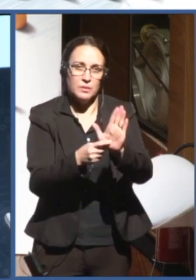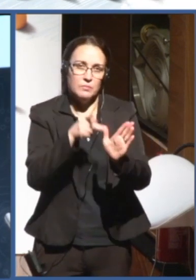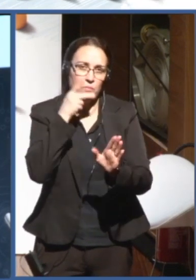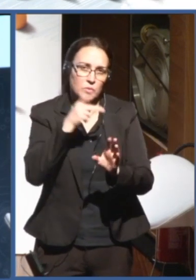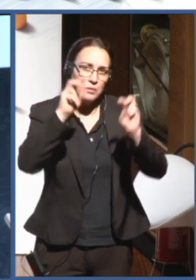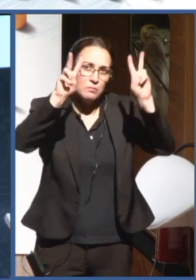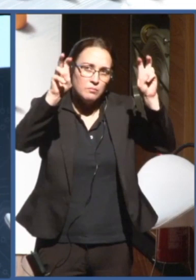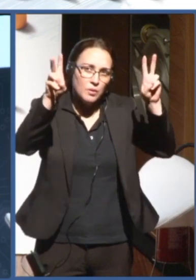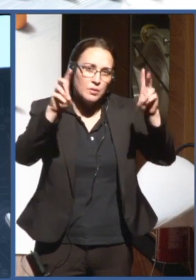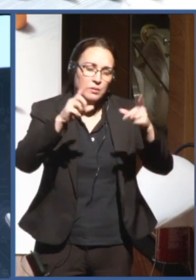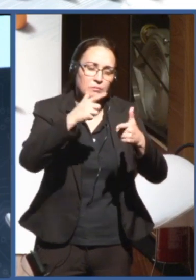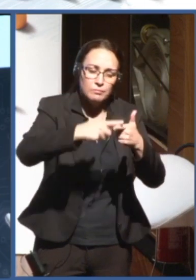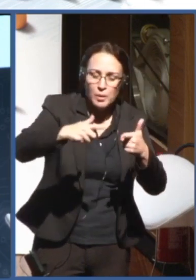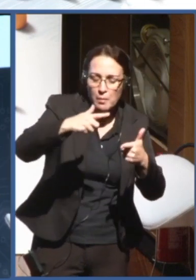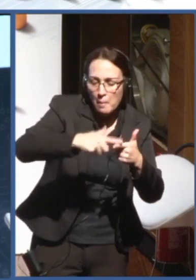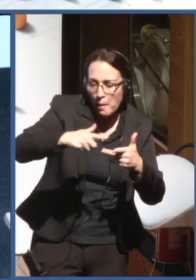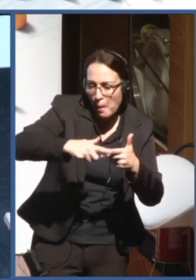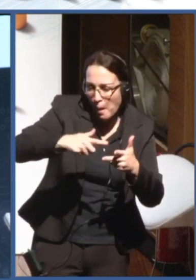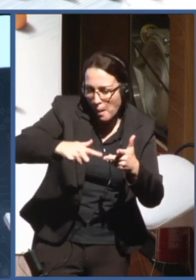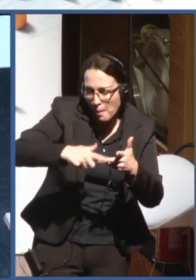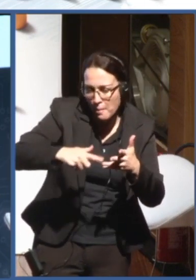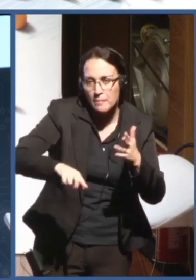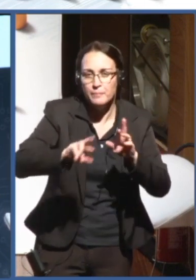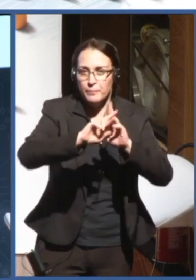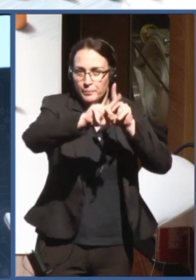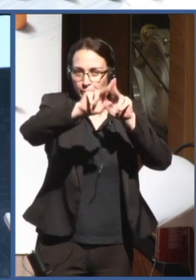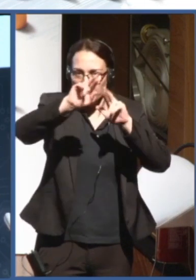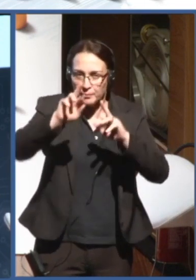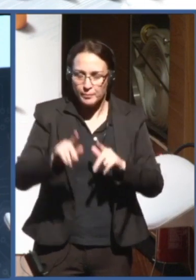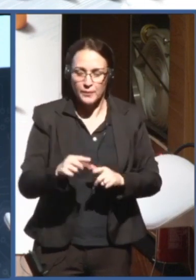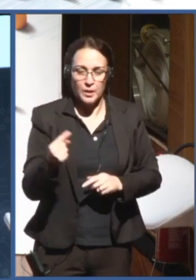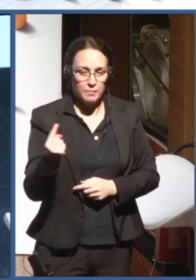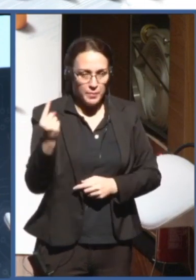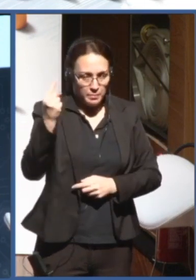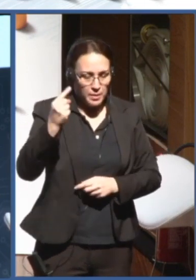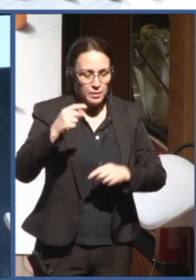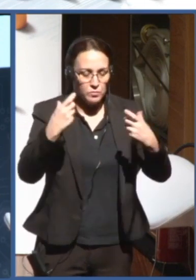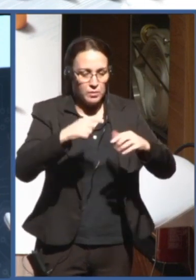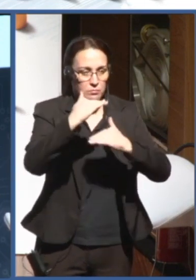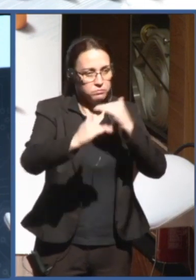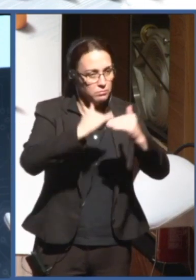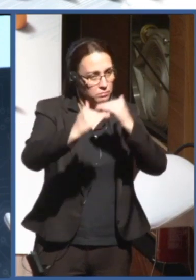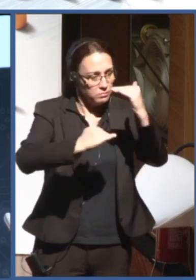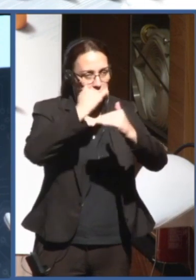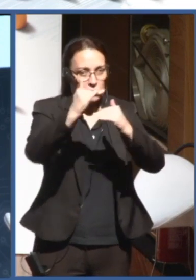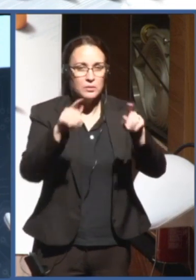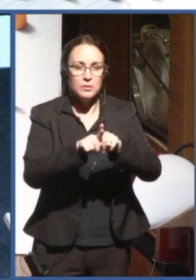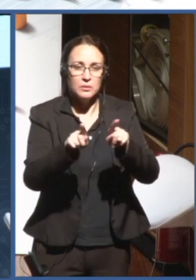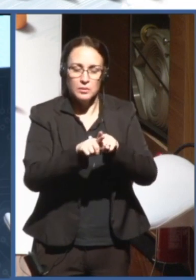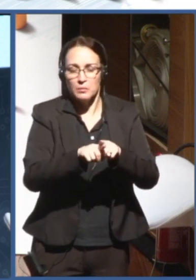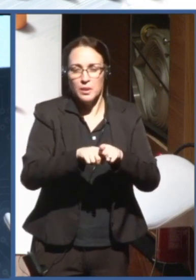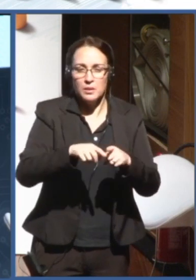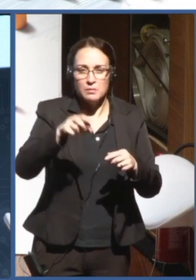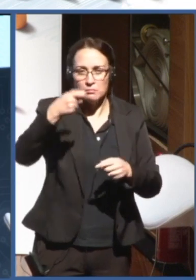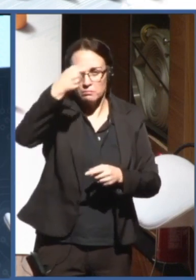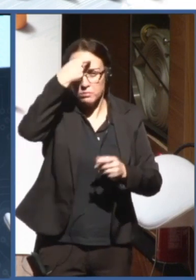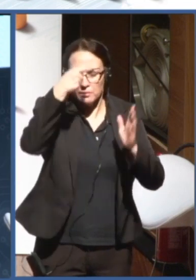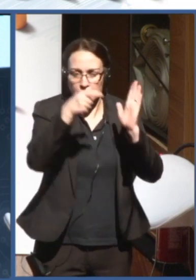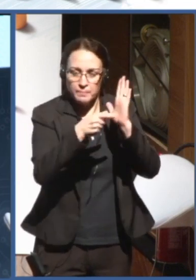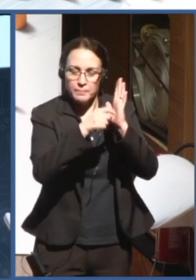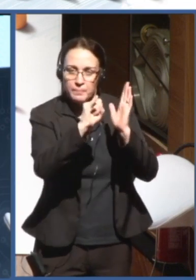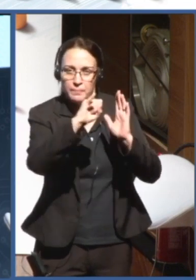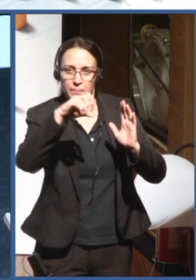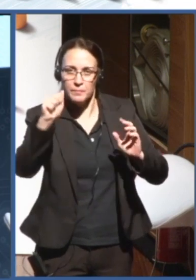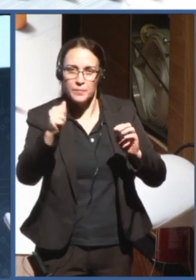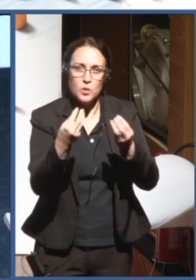first, to address the development of the artificial intelligence as a whole, part of the issues of